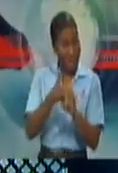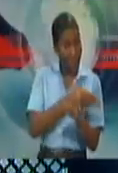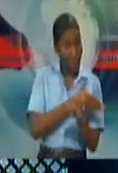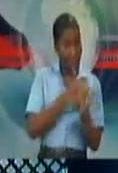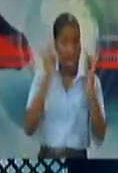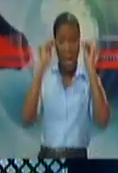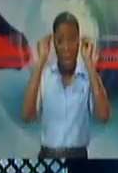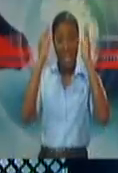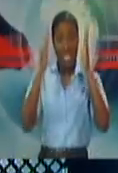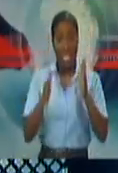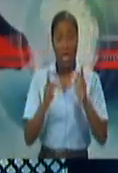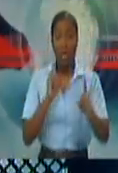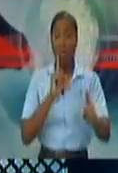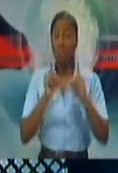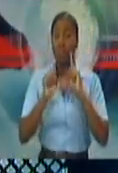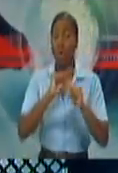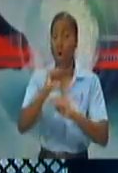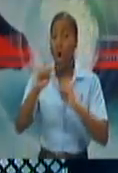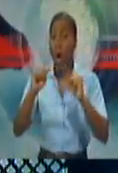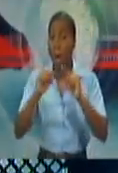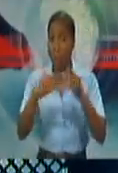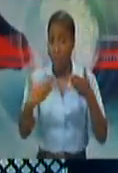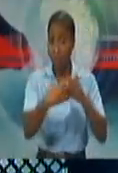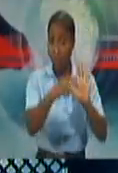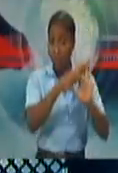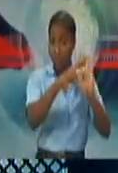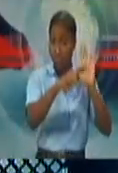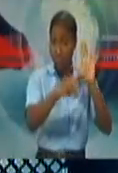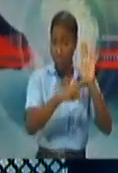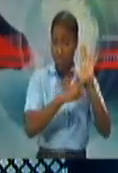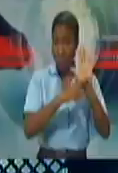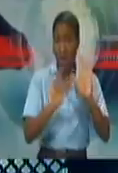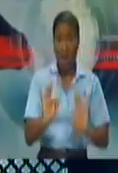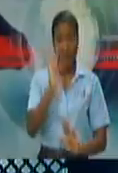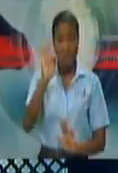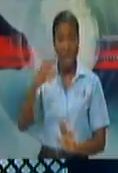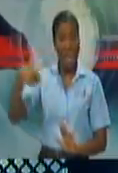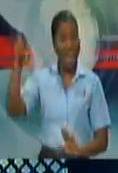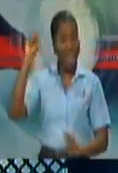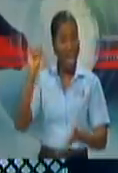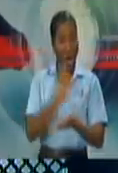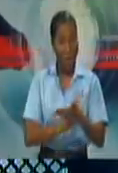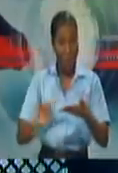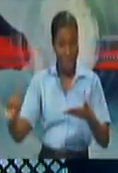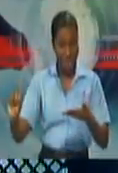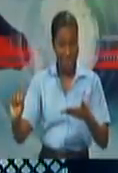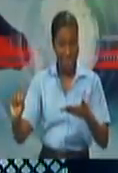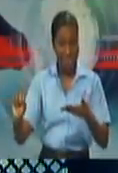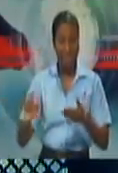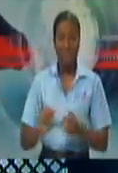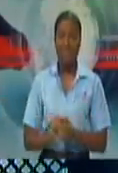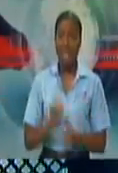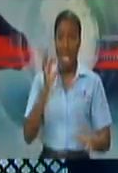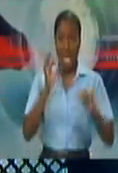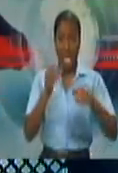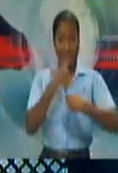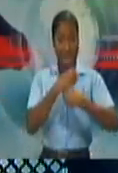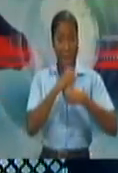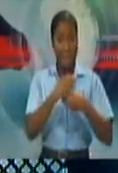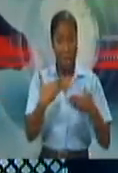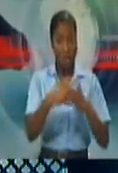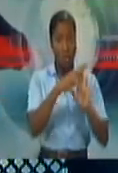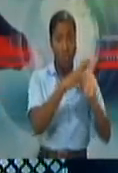guidelines that were disseminated on Friday last week. With any document and any guideline that is produced, there must be some monitoring and evaluation